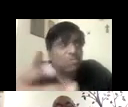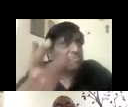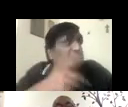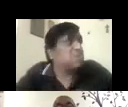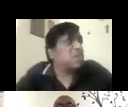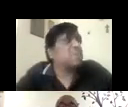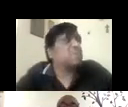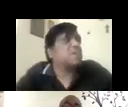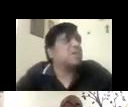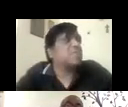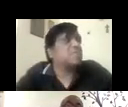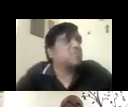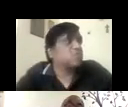alone